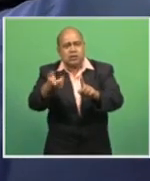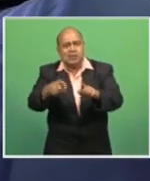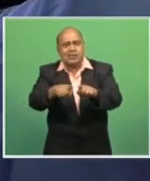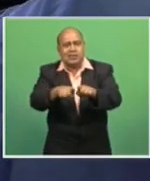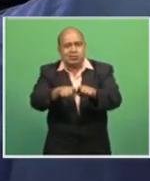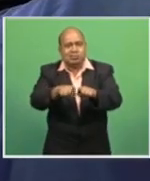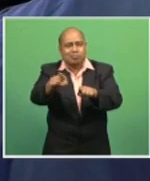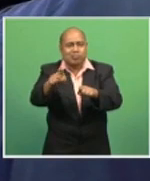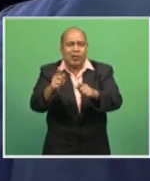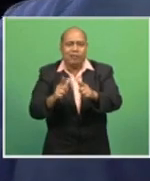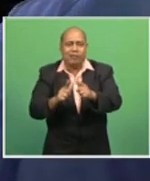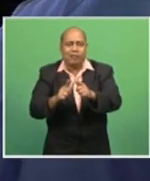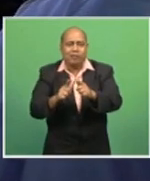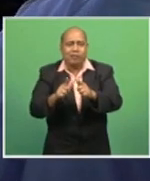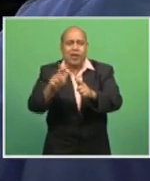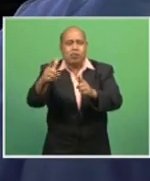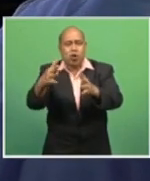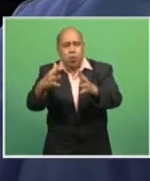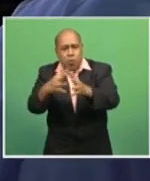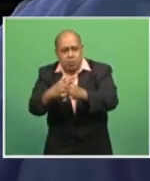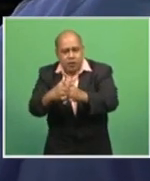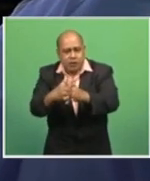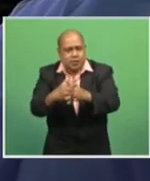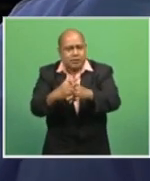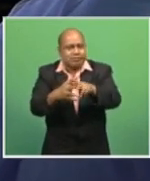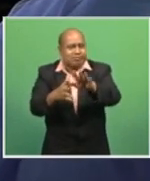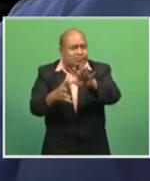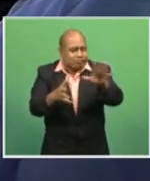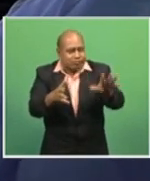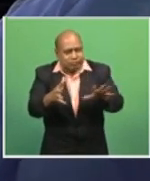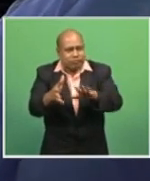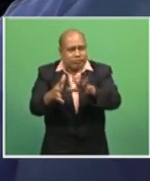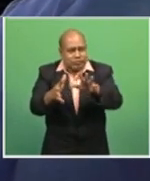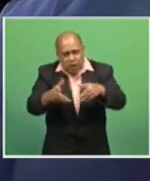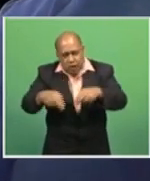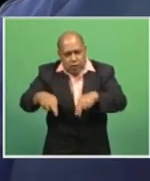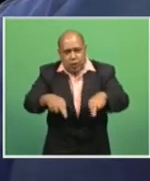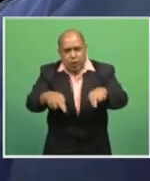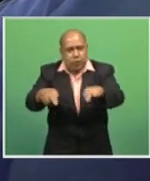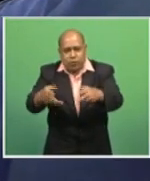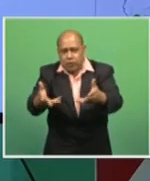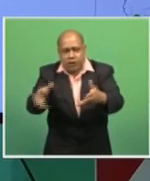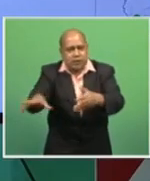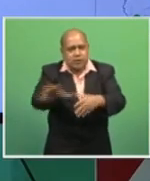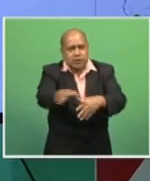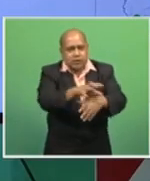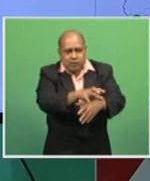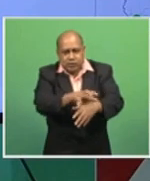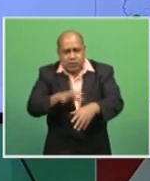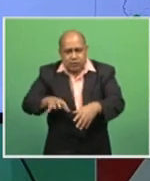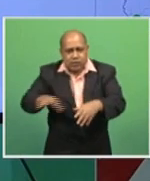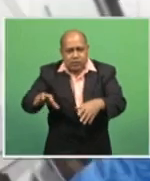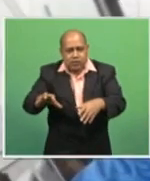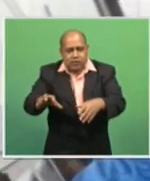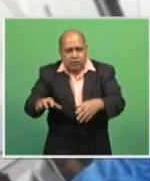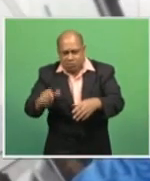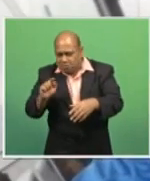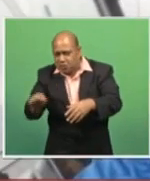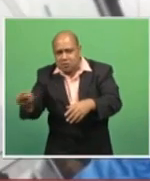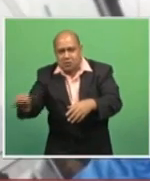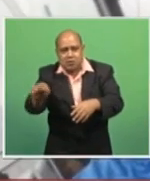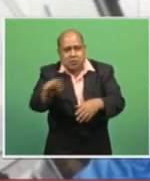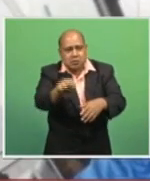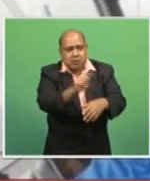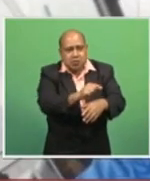Waindina, Wainibuka and Wainimal River and the Waimanu River as well. So these are the places that are currently under flood warning. With these